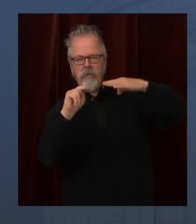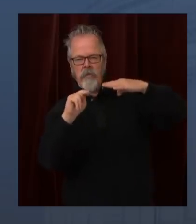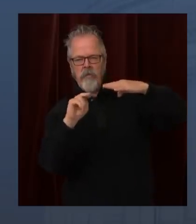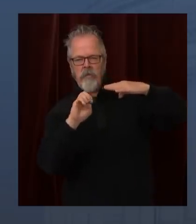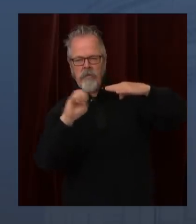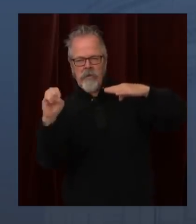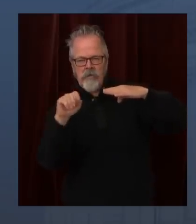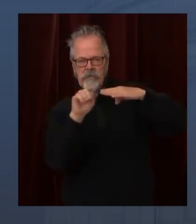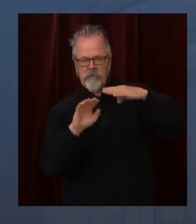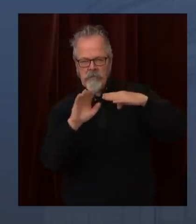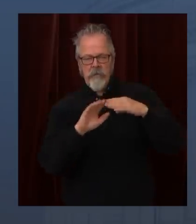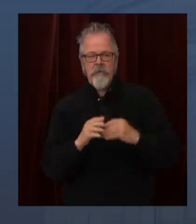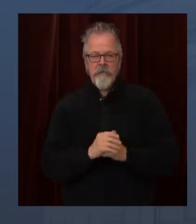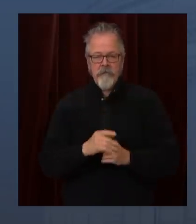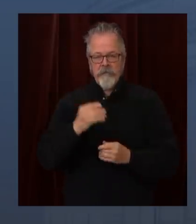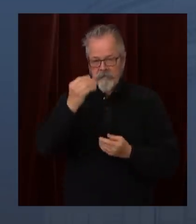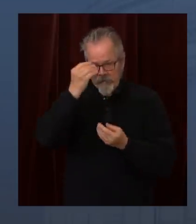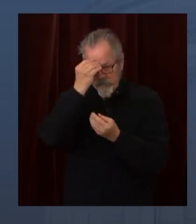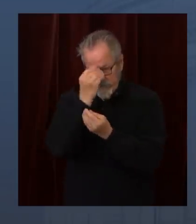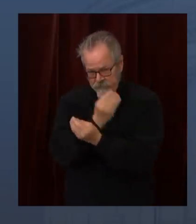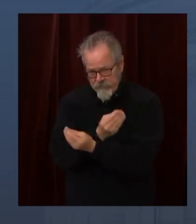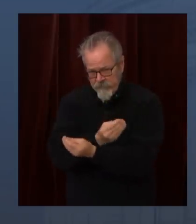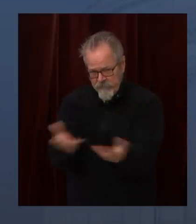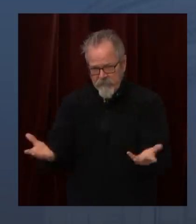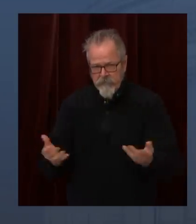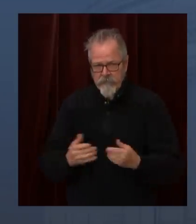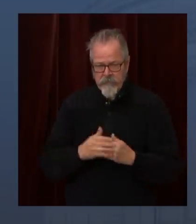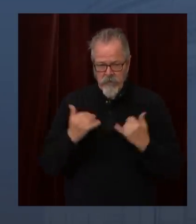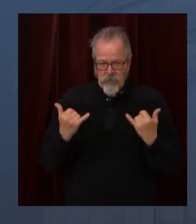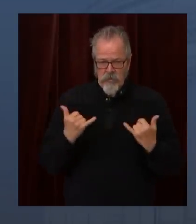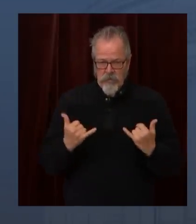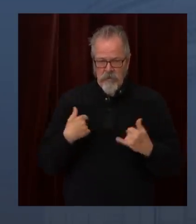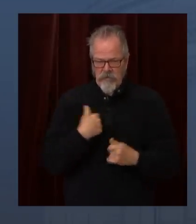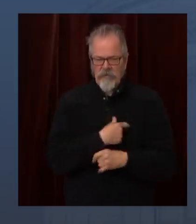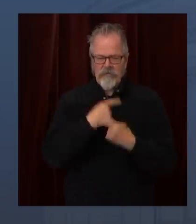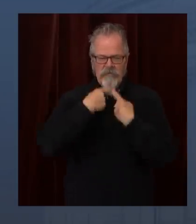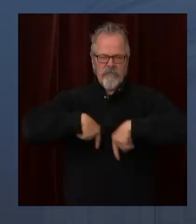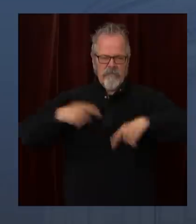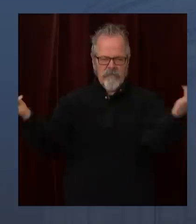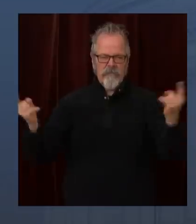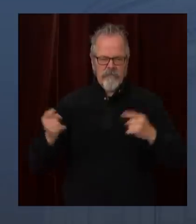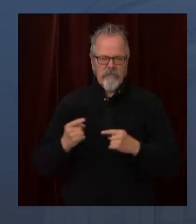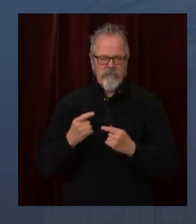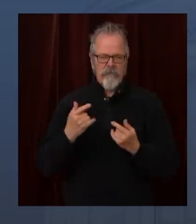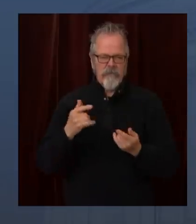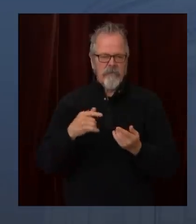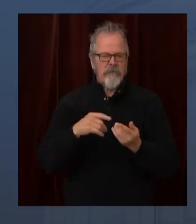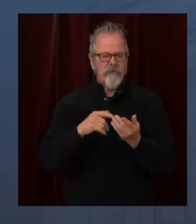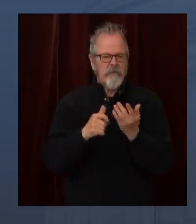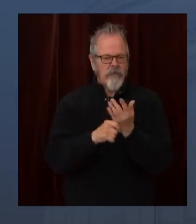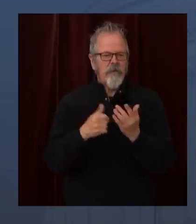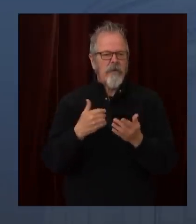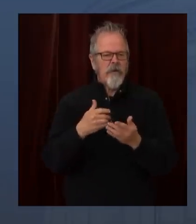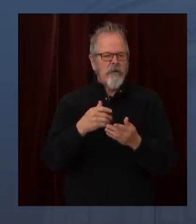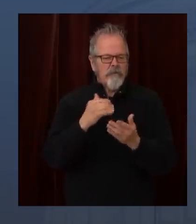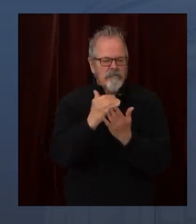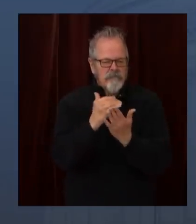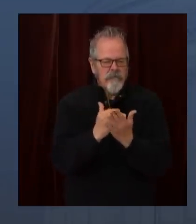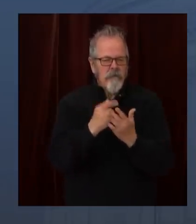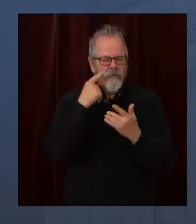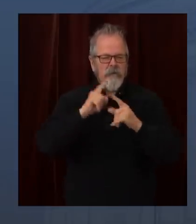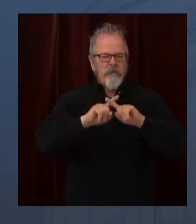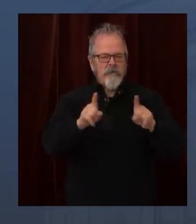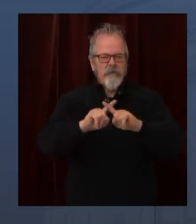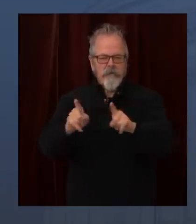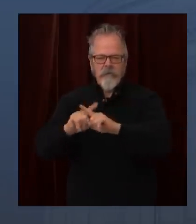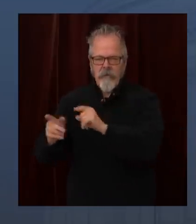criteria that will allow 10 more counties to apply for a variance to allow them to move forward on their